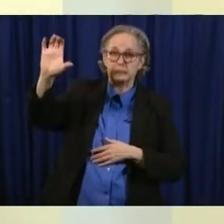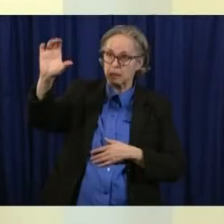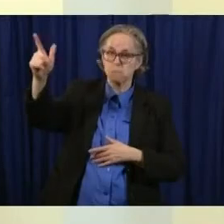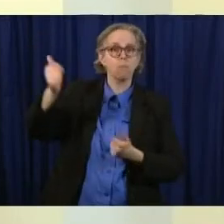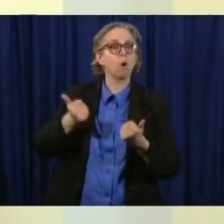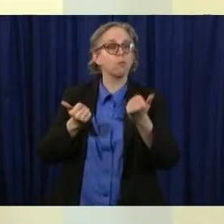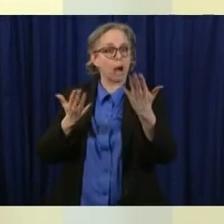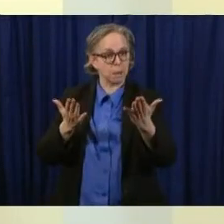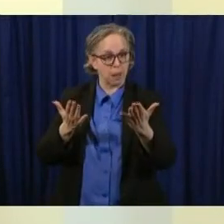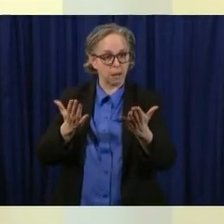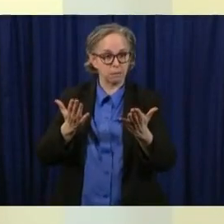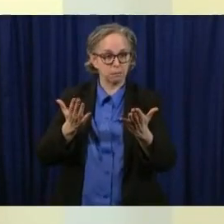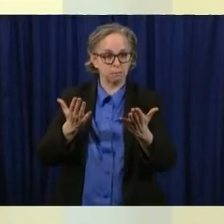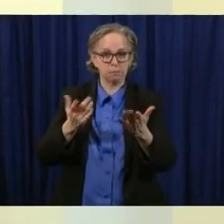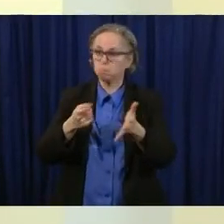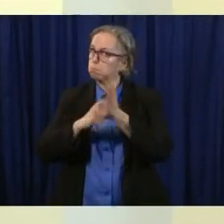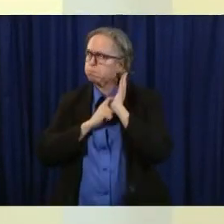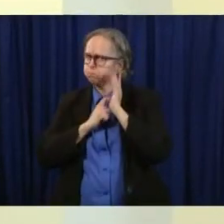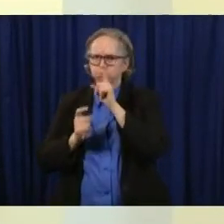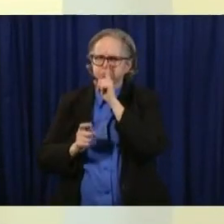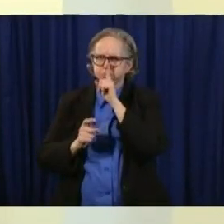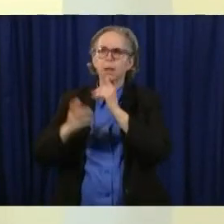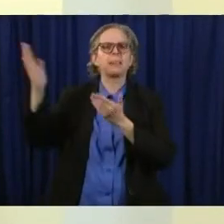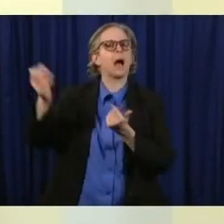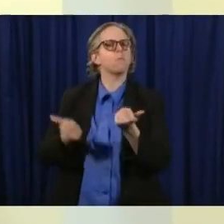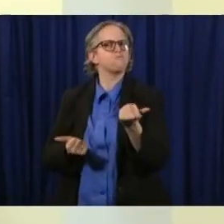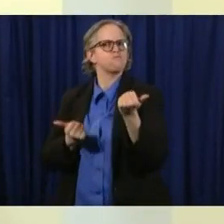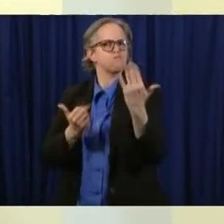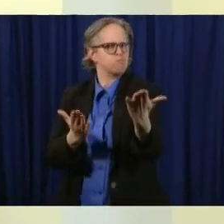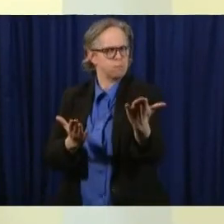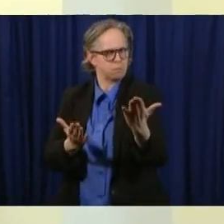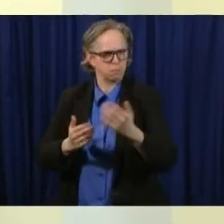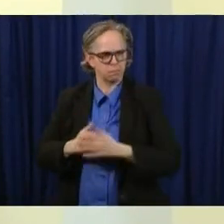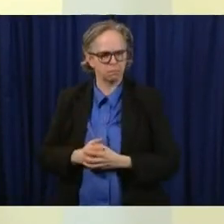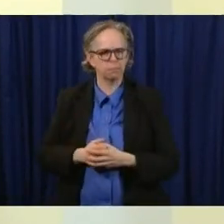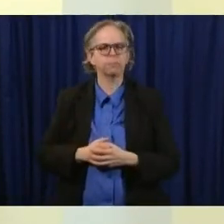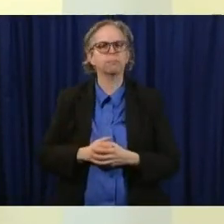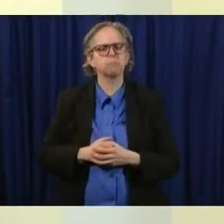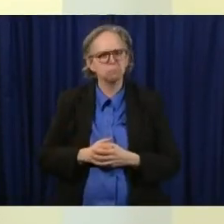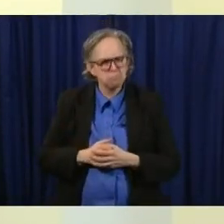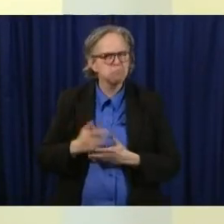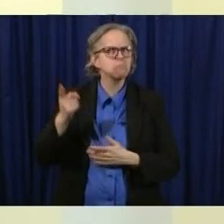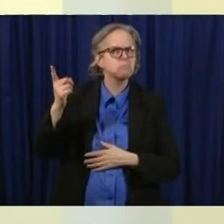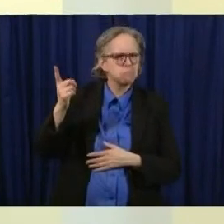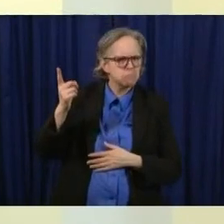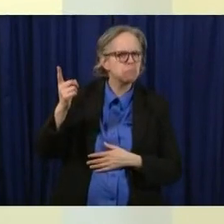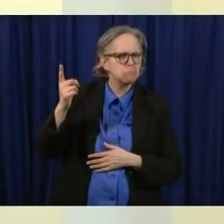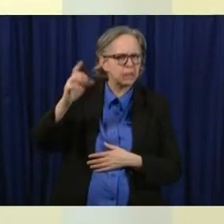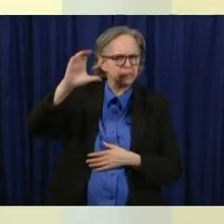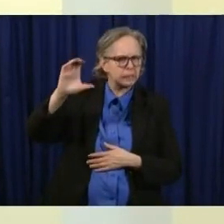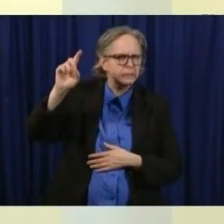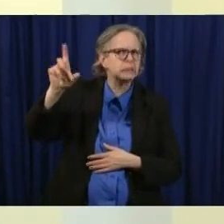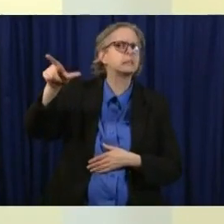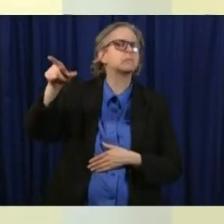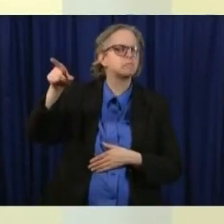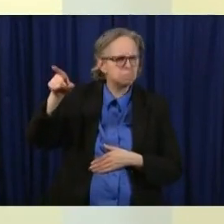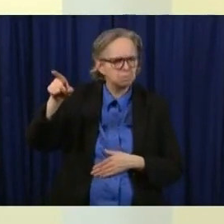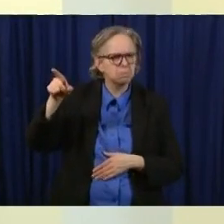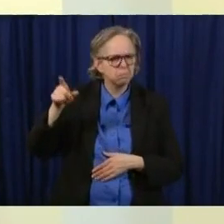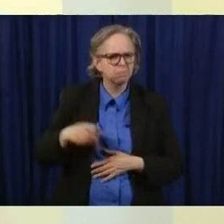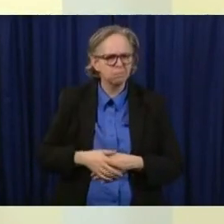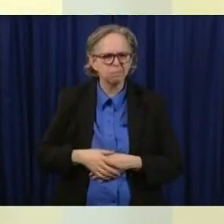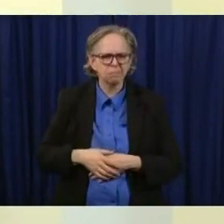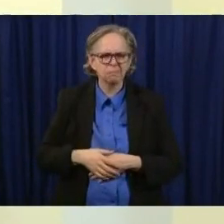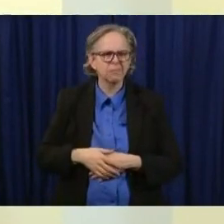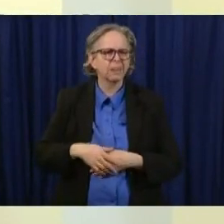it they're recommending it um what i looked at and it's a lot it's a lot like other public health things that